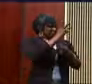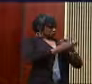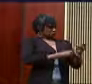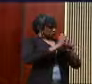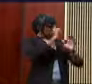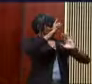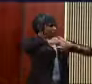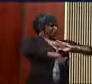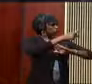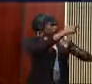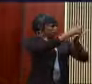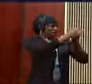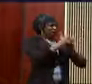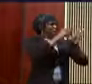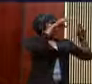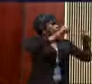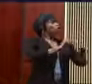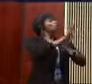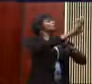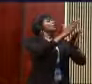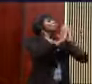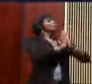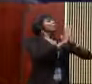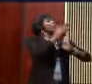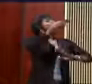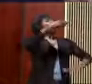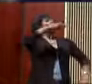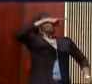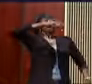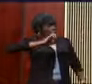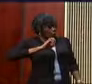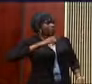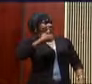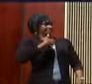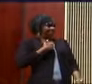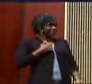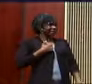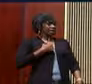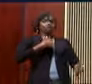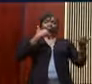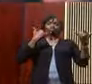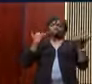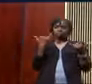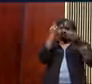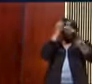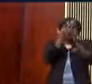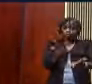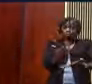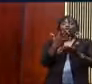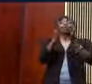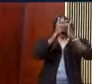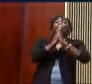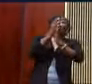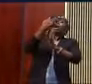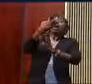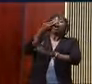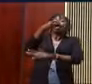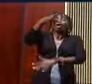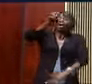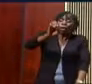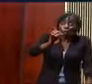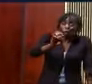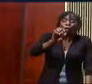You didn't help me, but your prayer hoped me. I'm trying to let somebody know prayer is